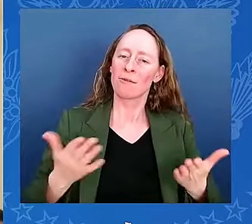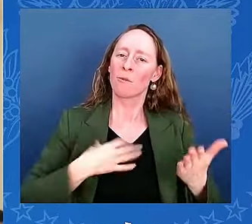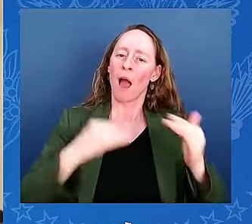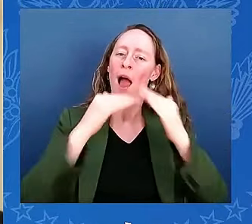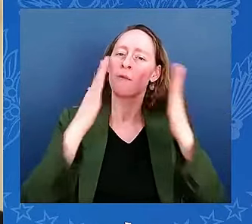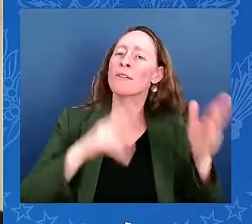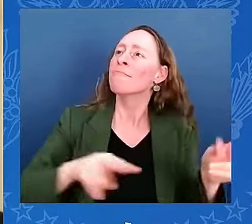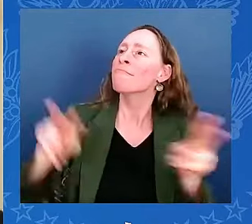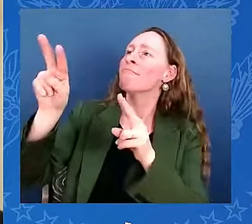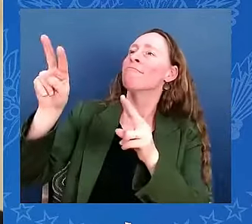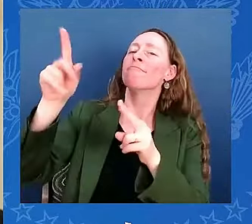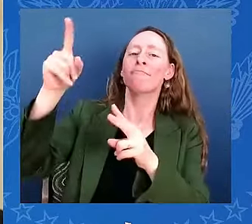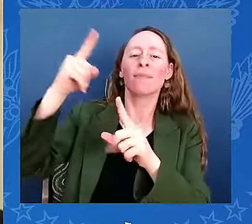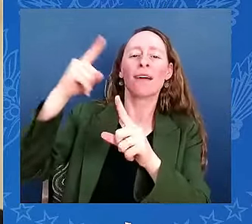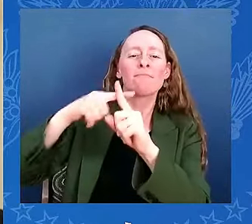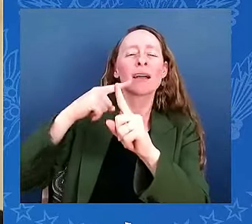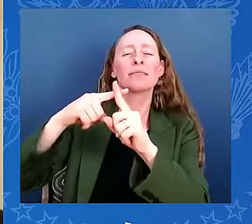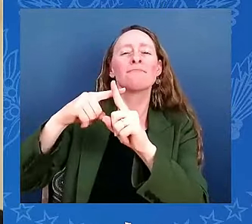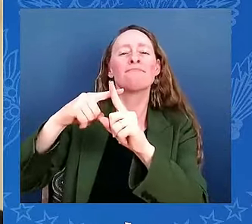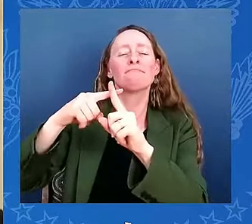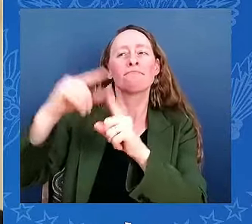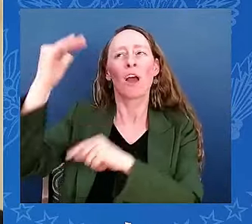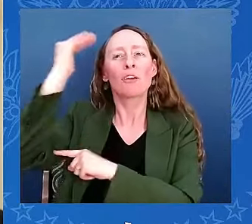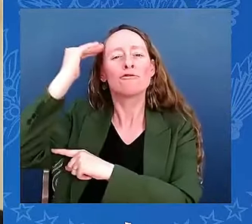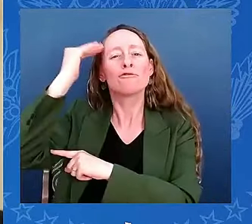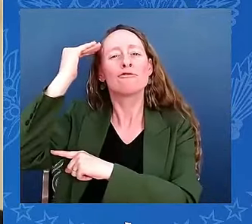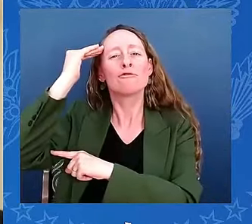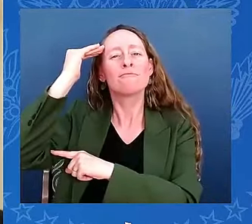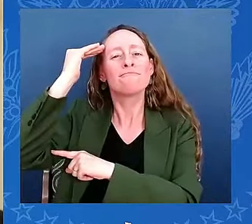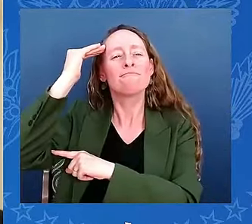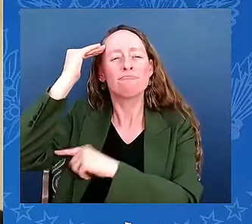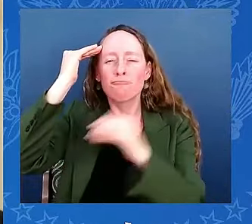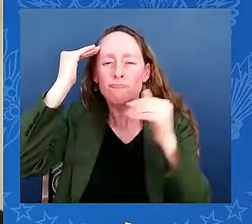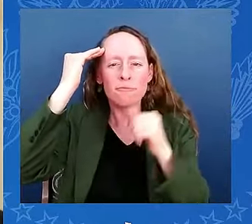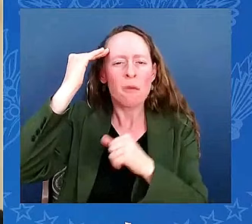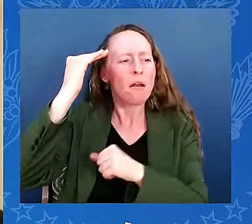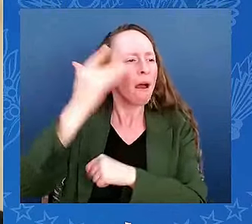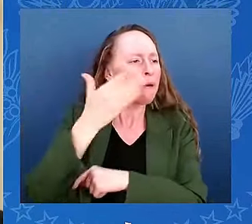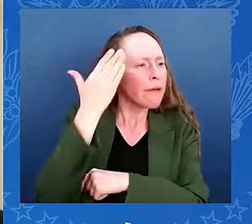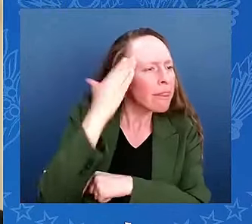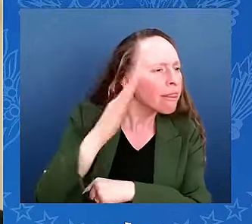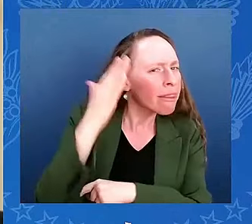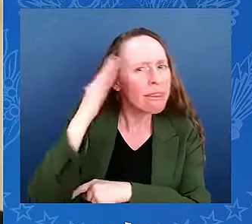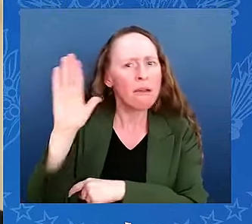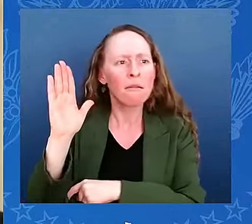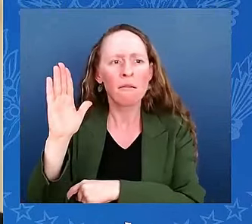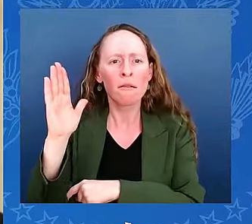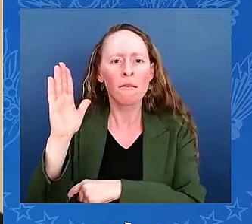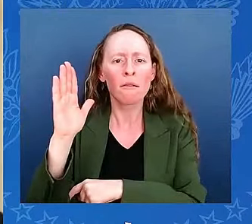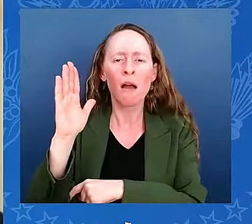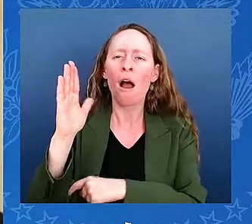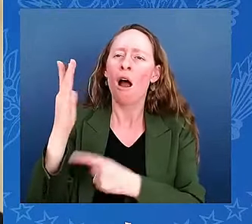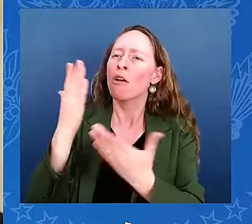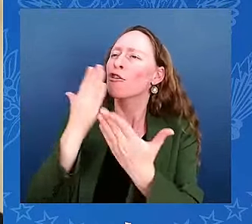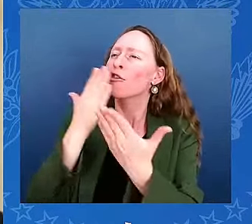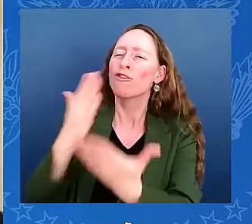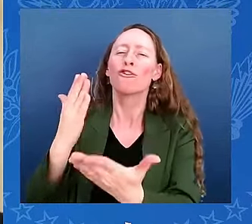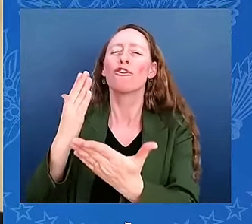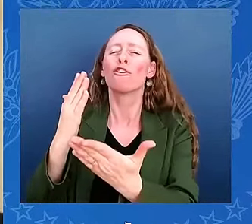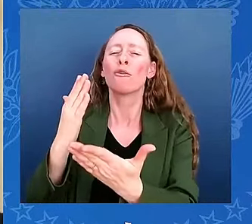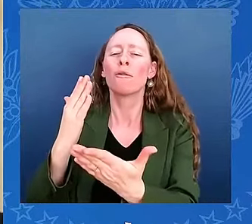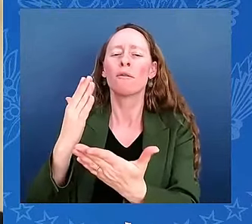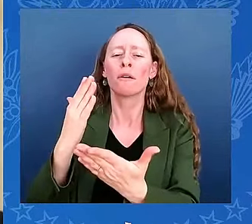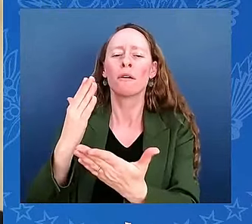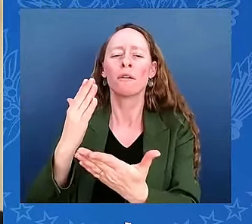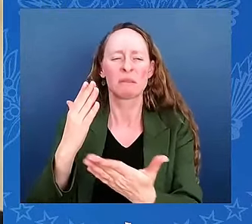goodness over hate, unity over division. And to look up, focus on the North Star of our nation. Unlike the other